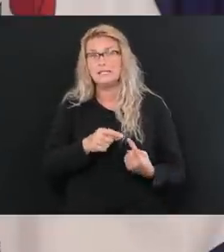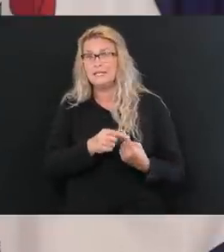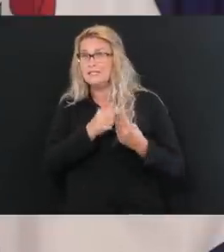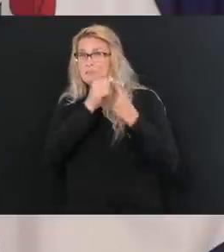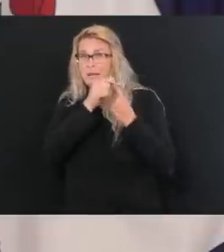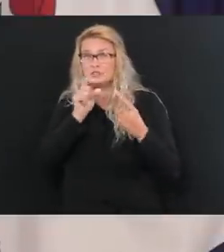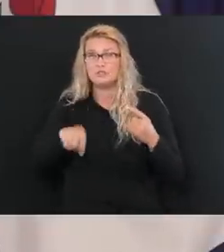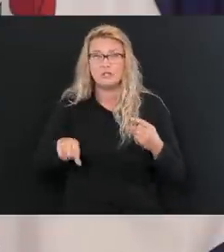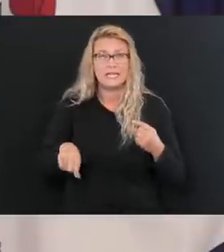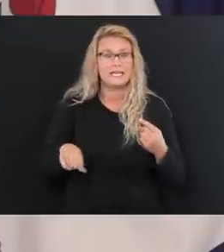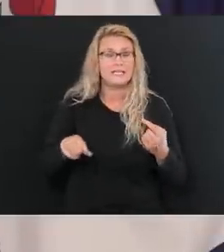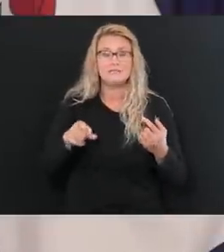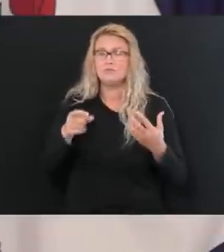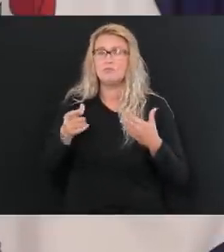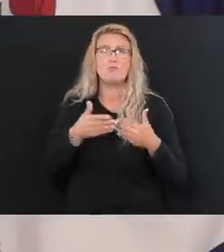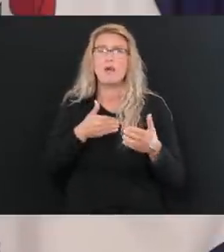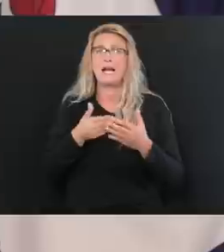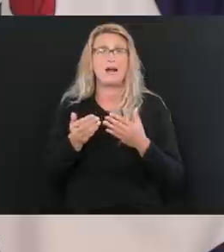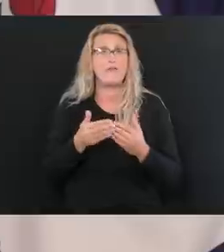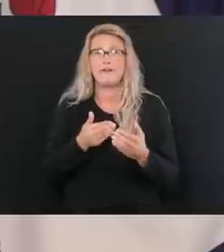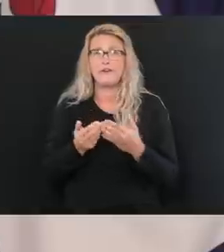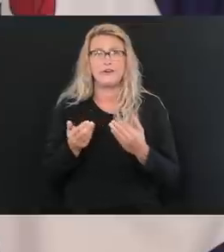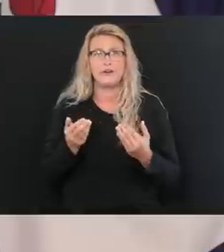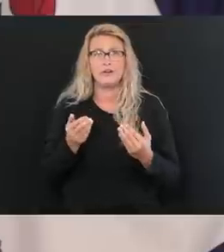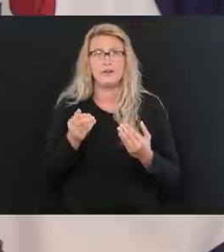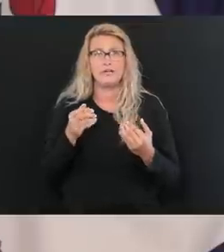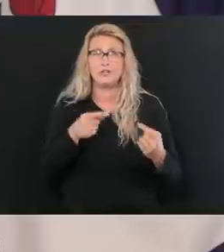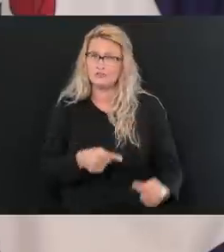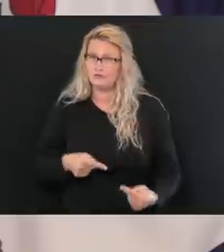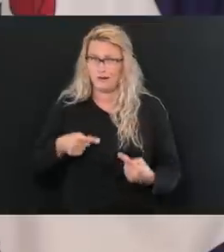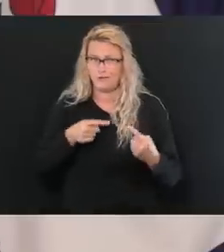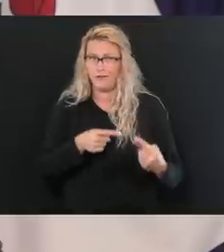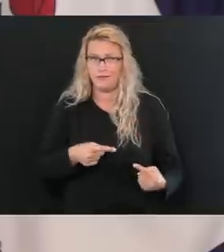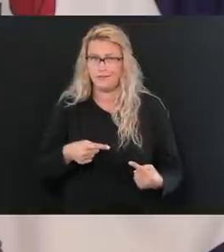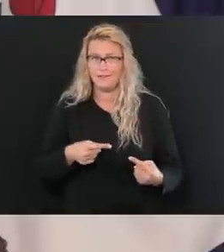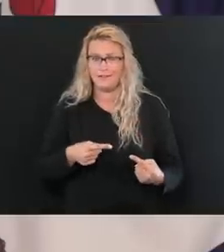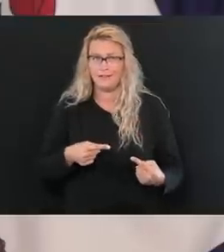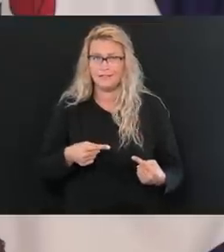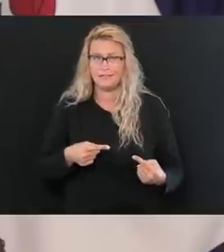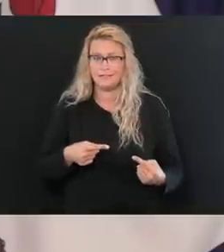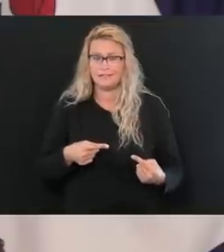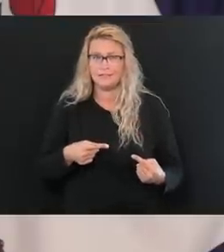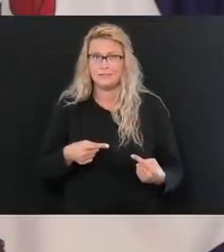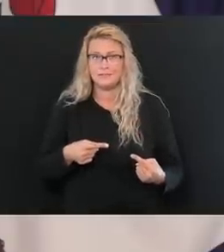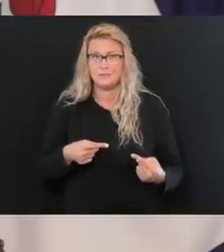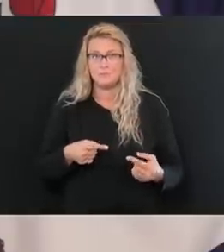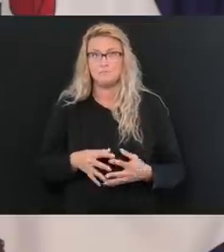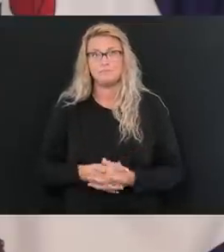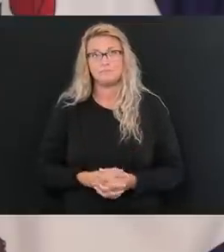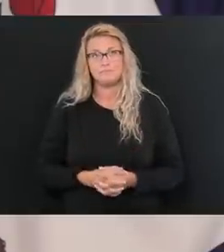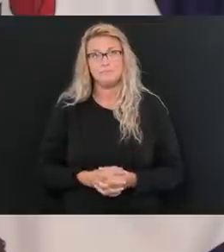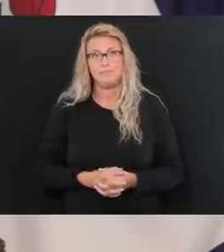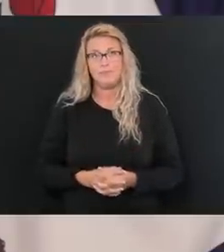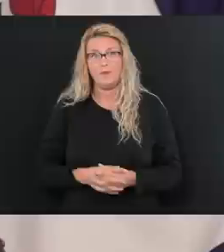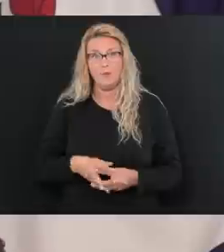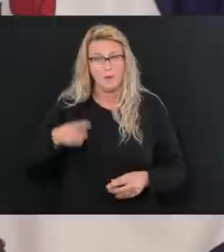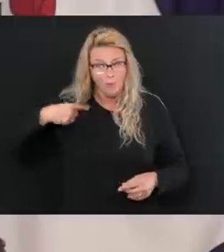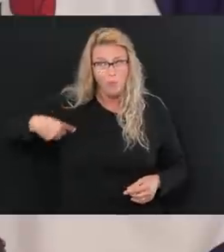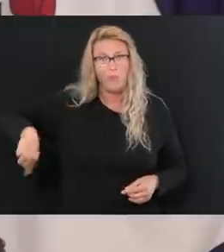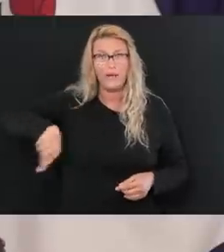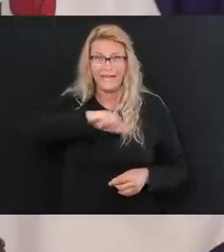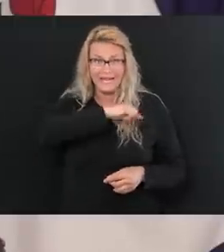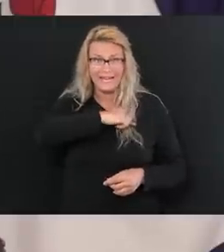needs kids or whatever. At the end of the day, Paul, you know, all of us,